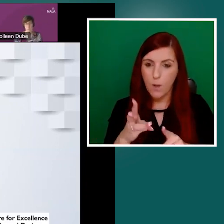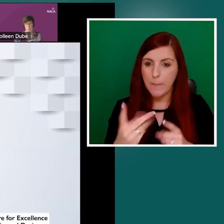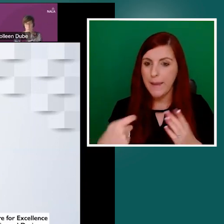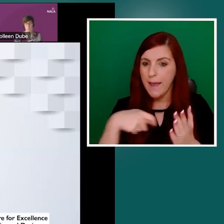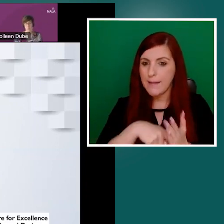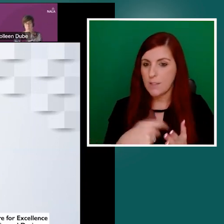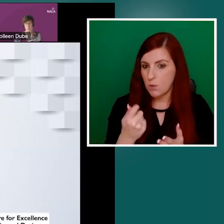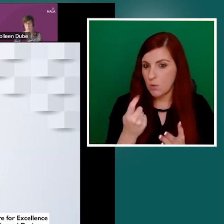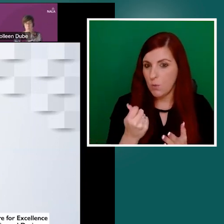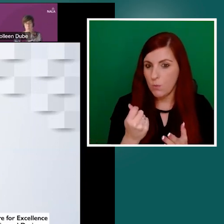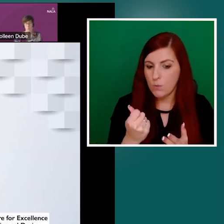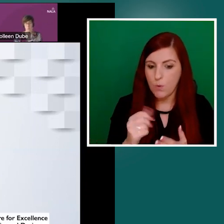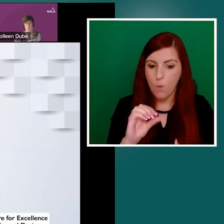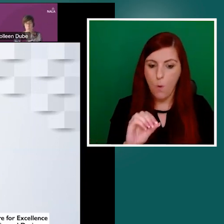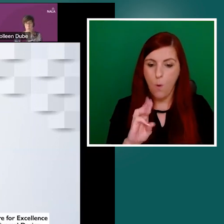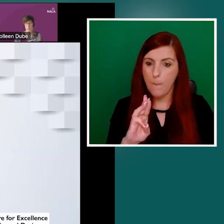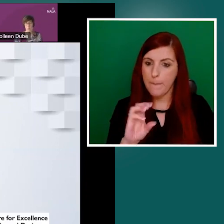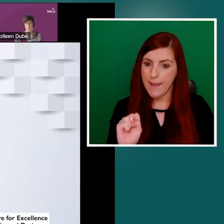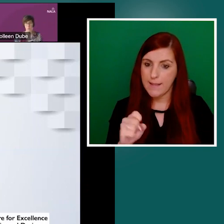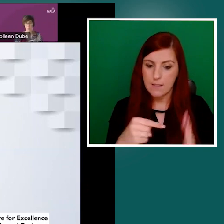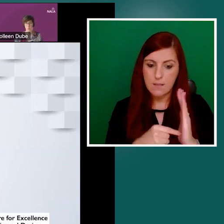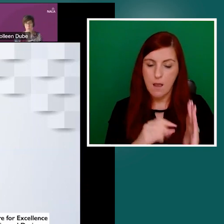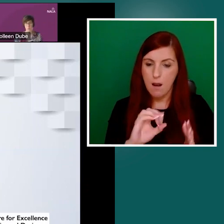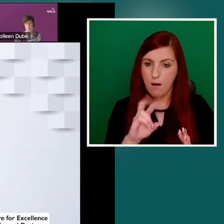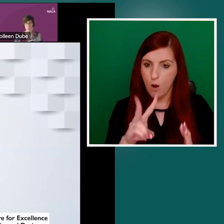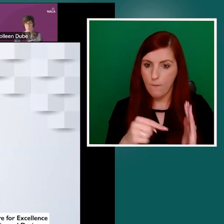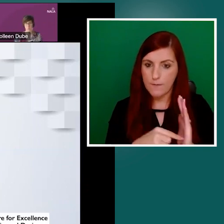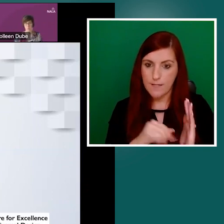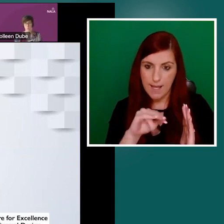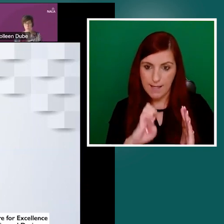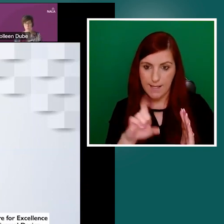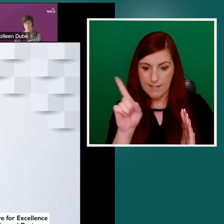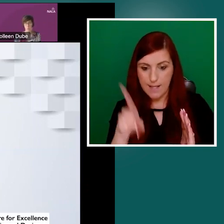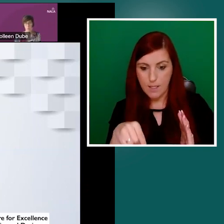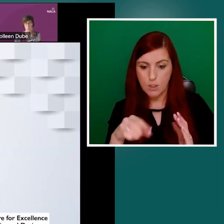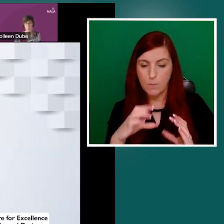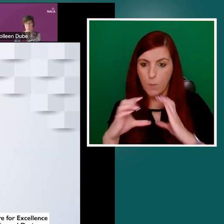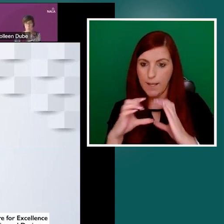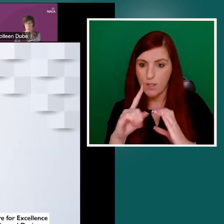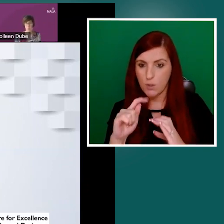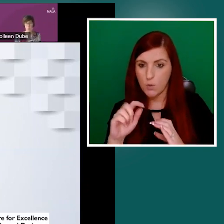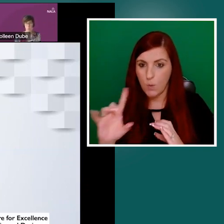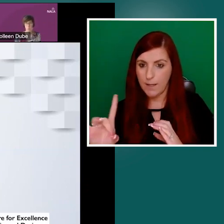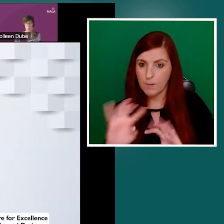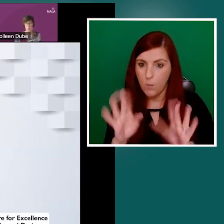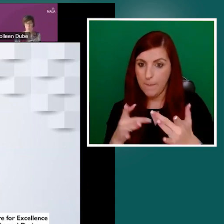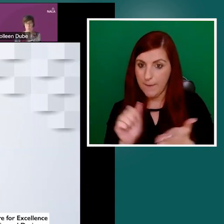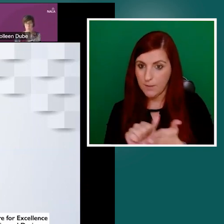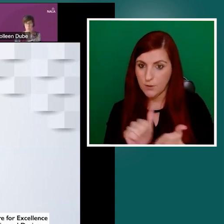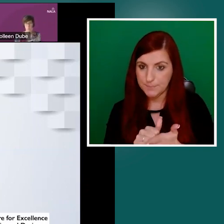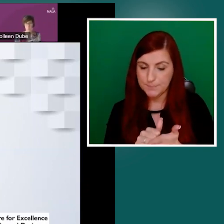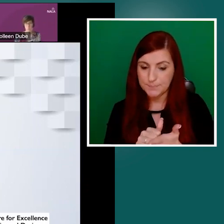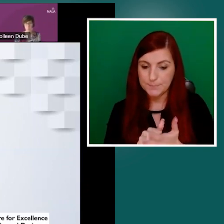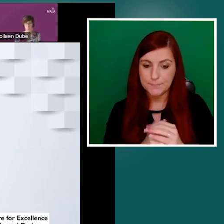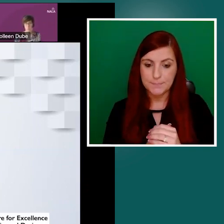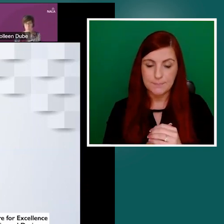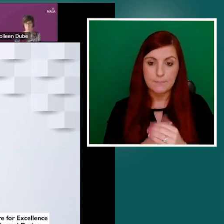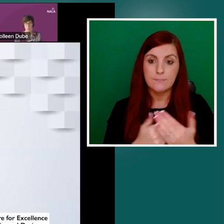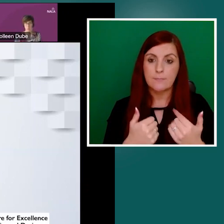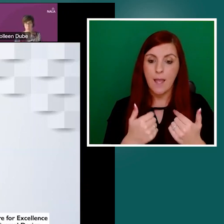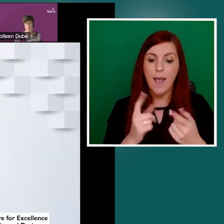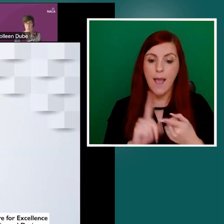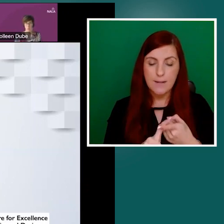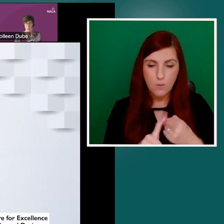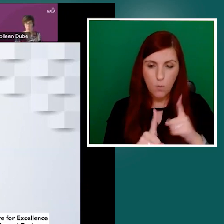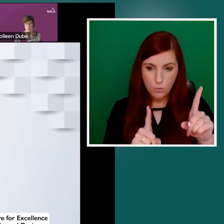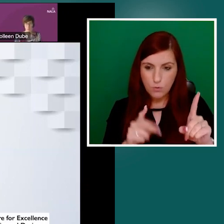toolkit webpage. So I also just to indicate that we've just noticed a couple of small errors